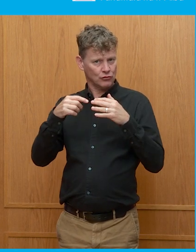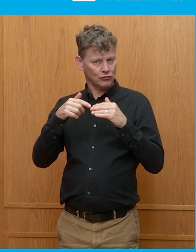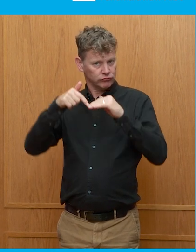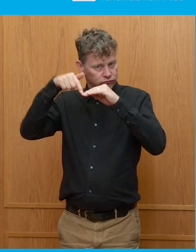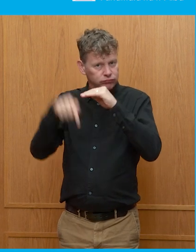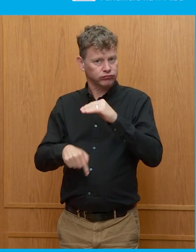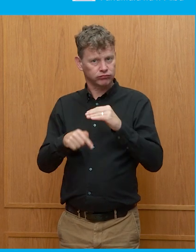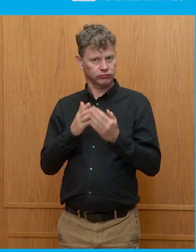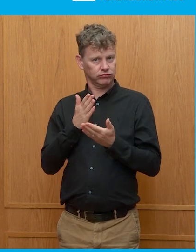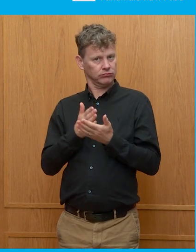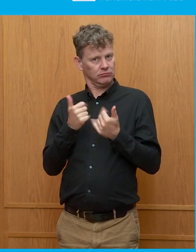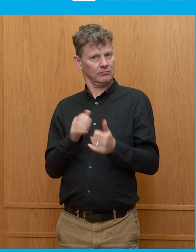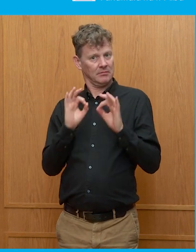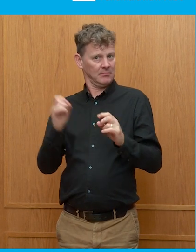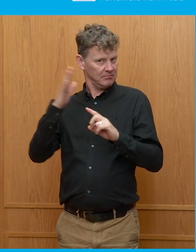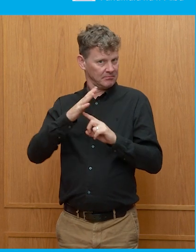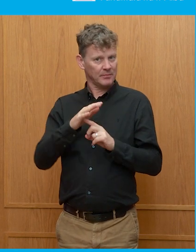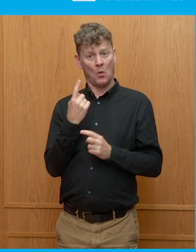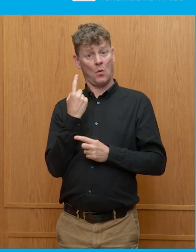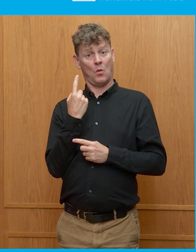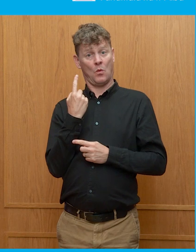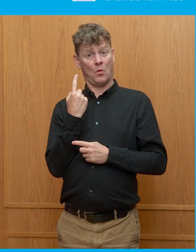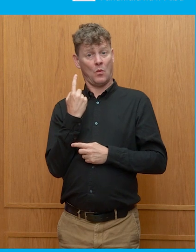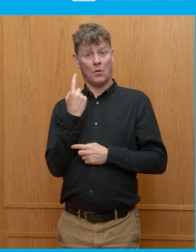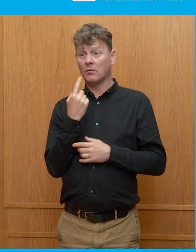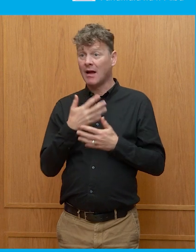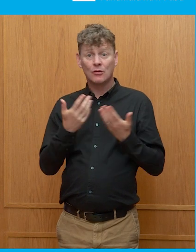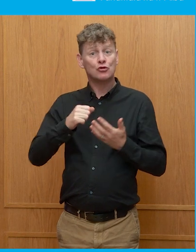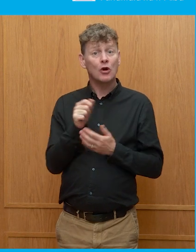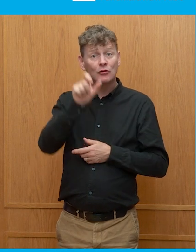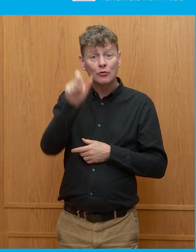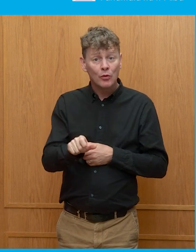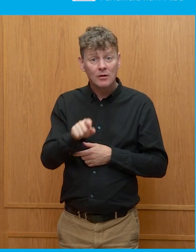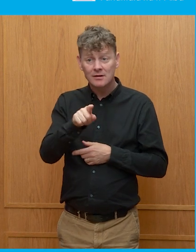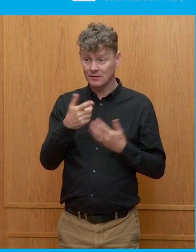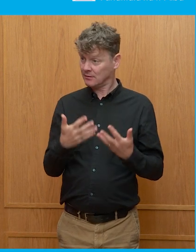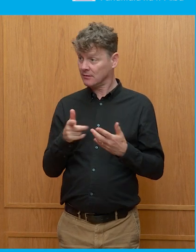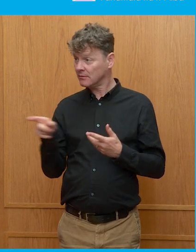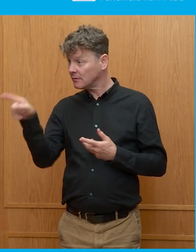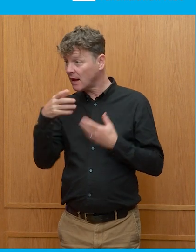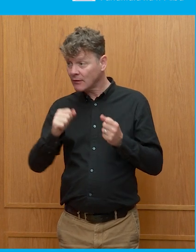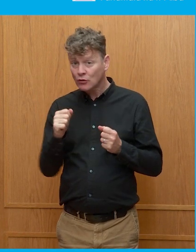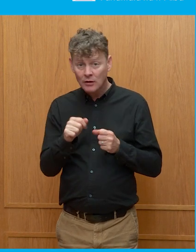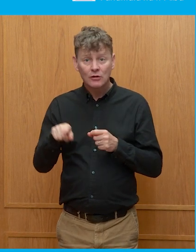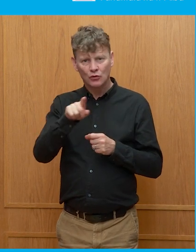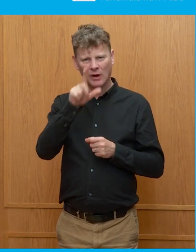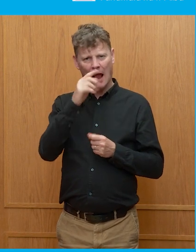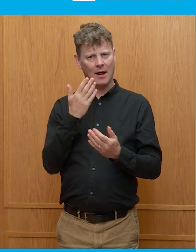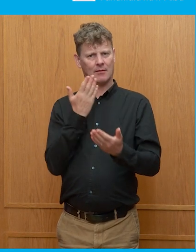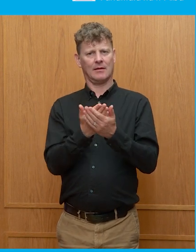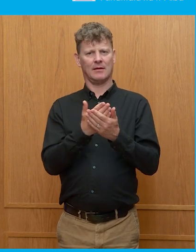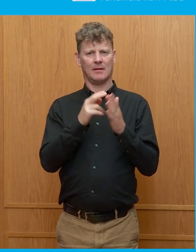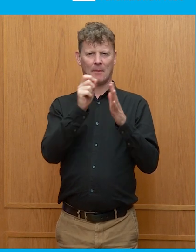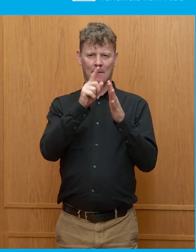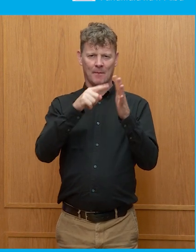lives of people in Scotland. One individual, any Scottish person sitting in the room this afternoon, can lodge a petition with the Scottish